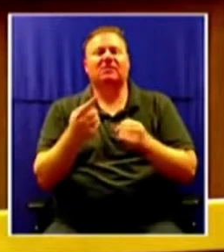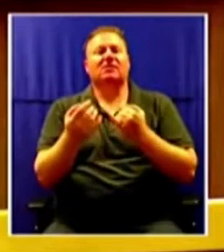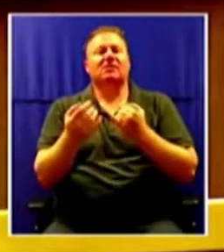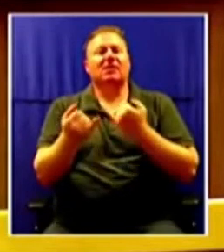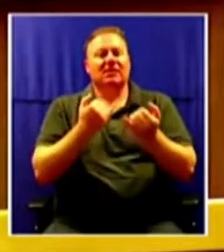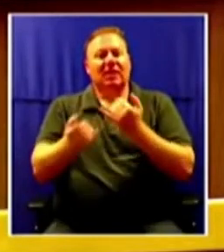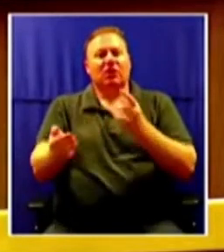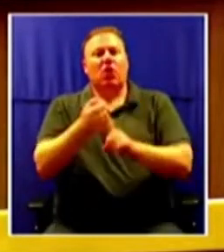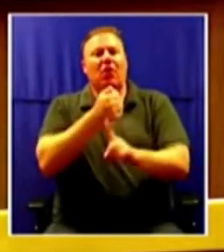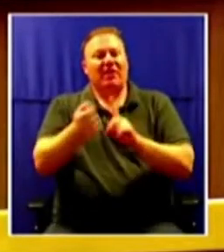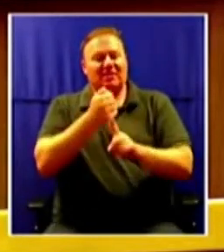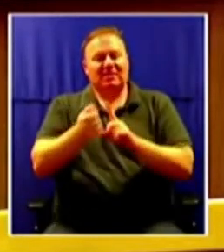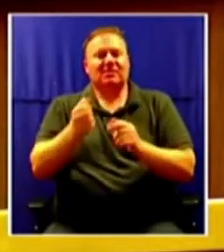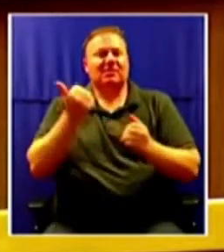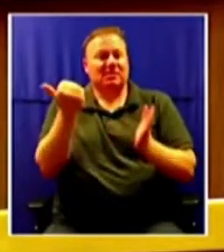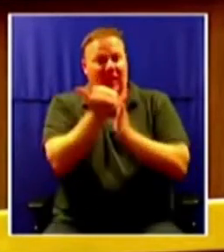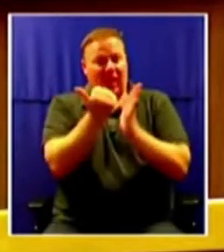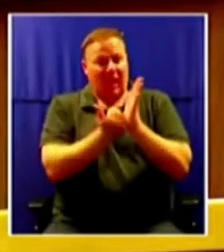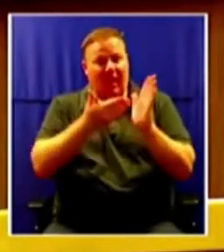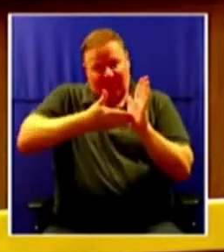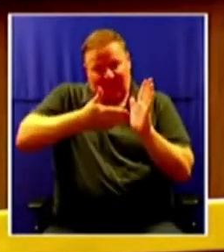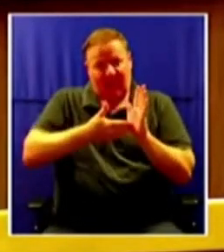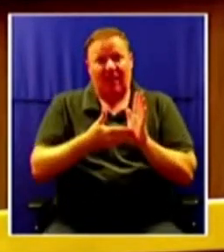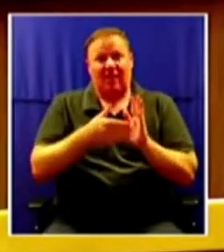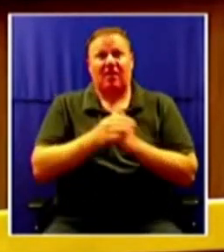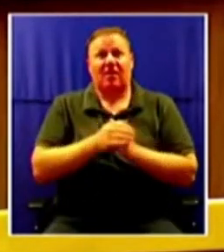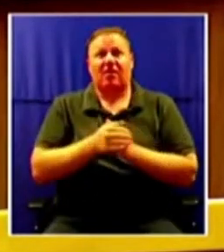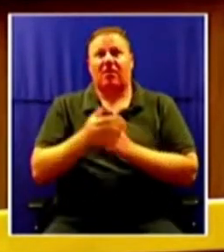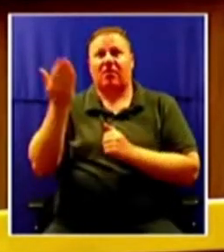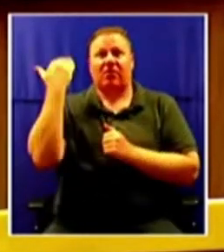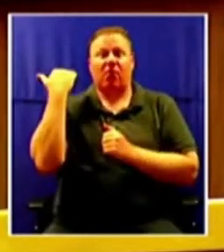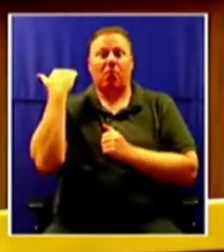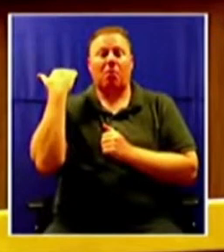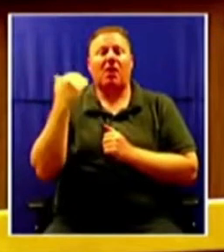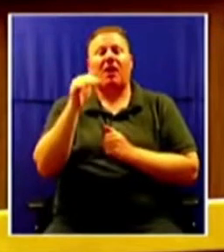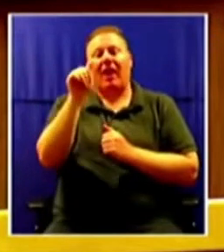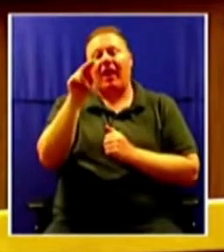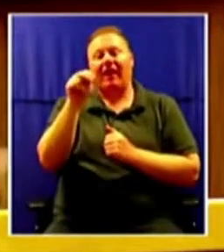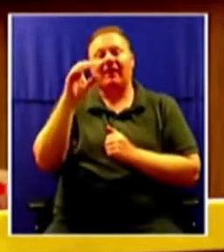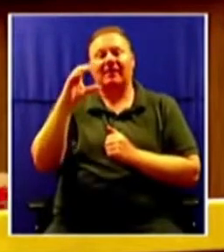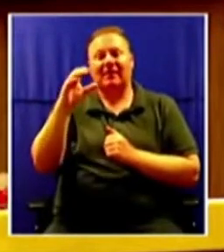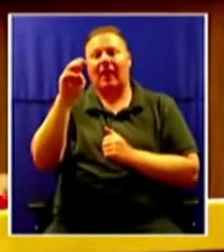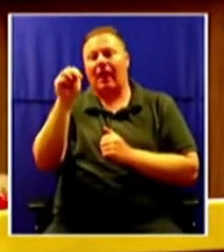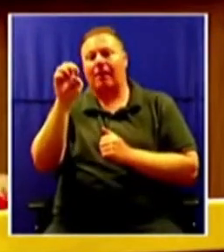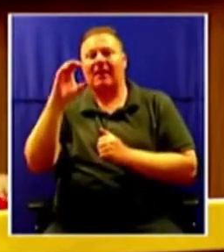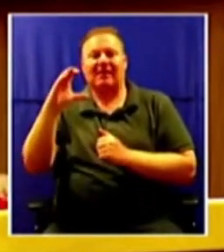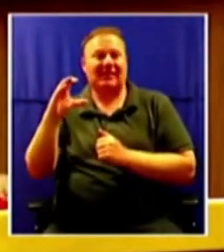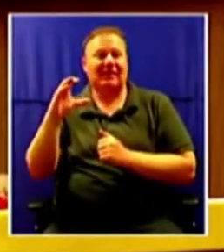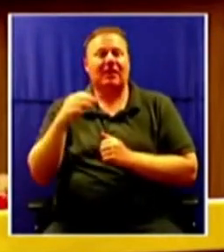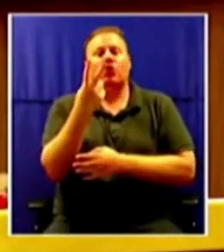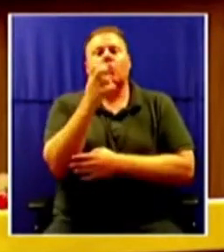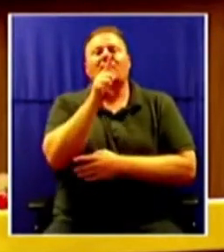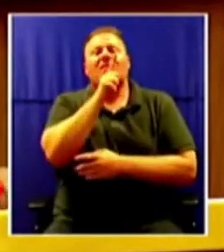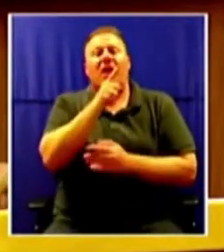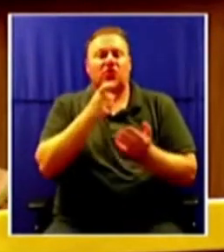impose strict bail conditions, a former ANCMEC was released on a 20,000-rant bail on